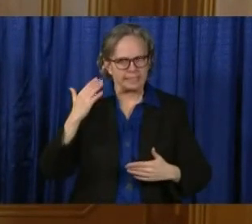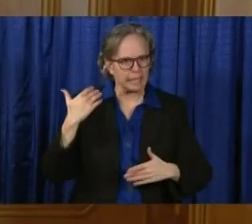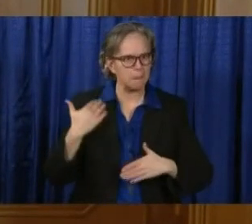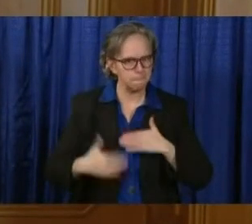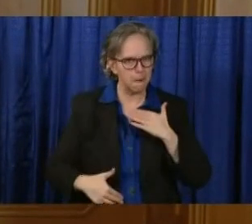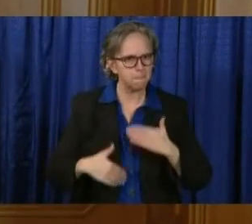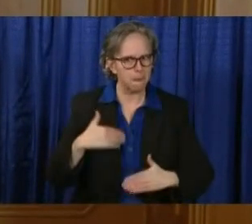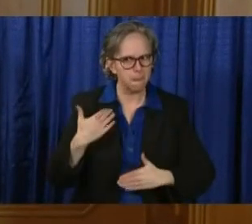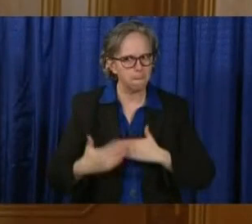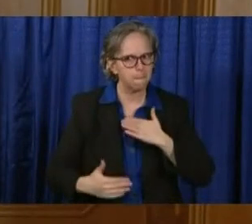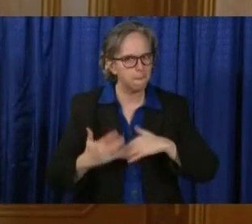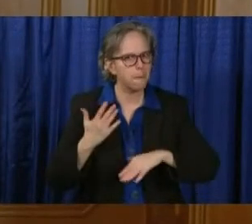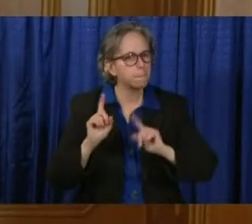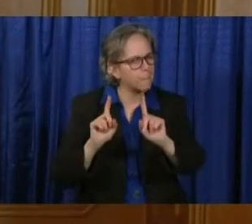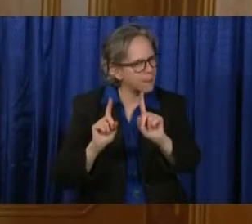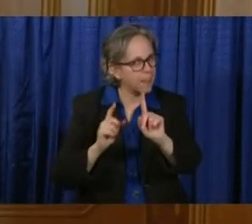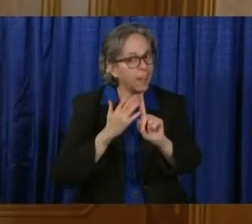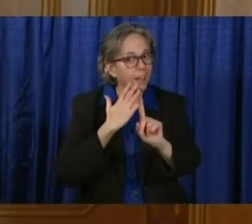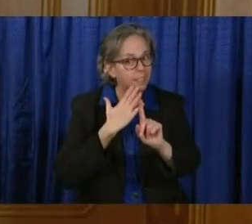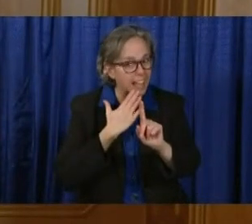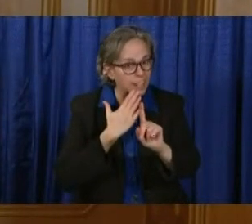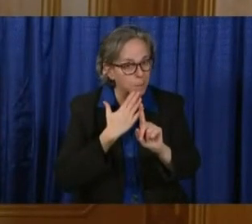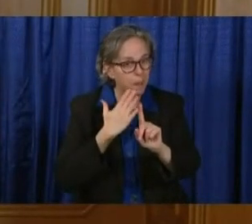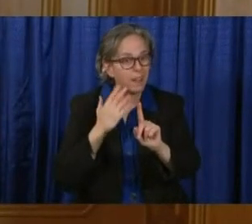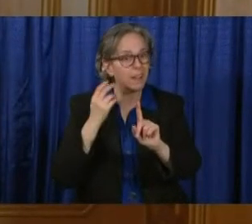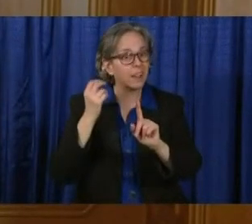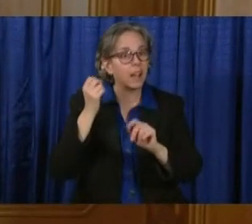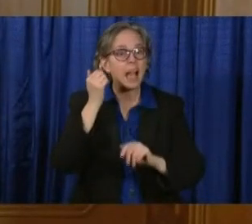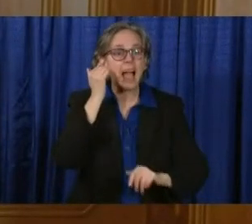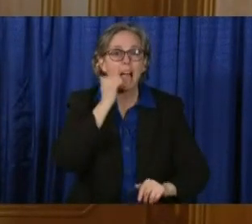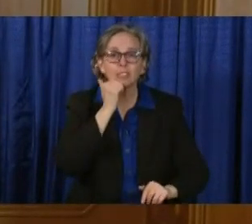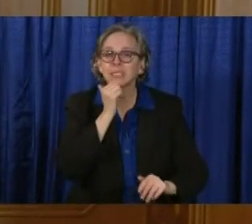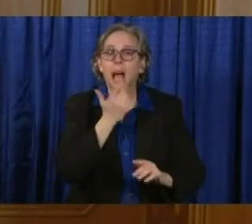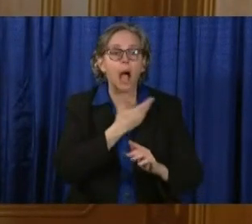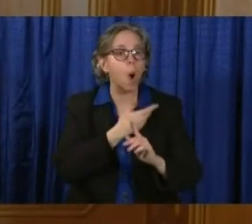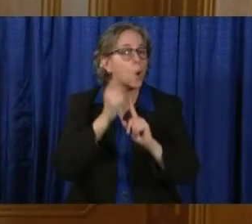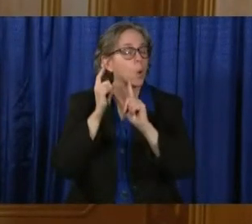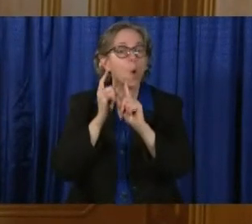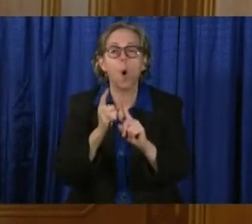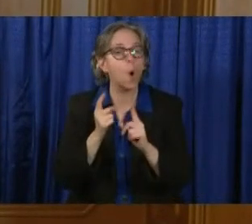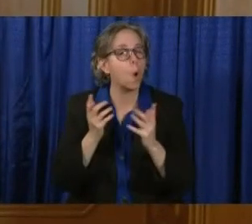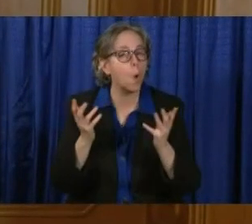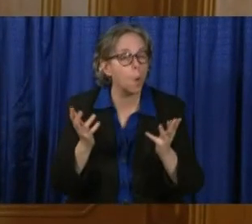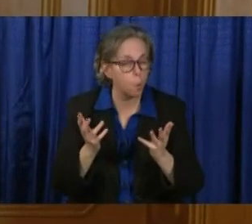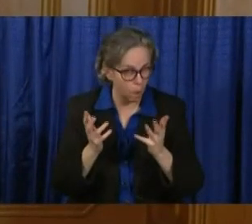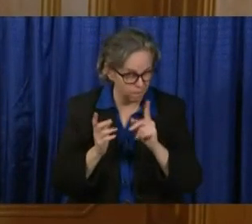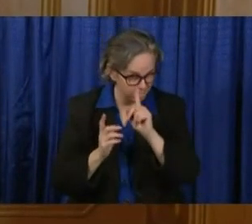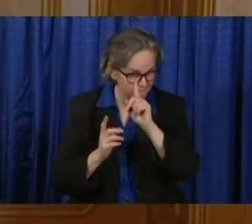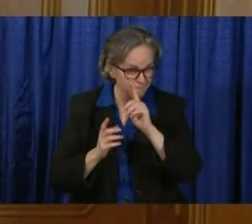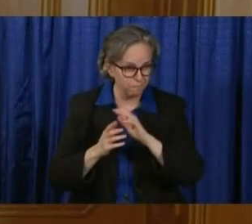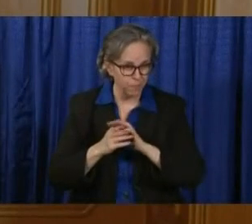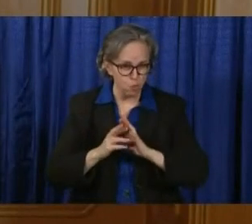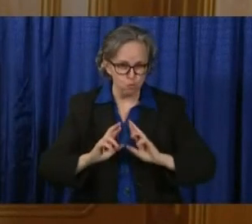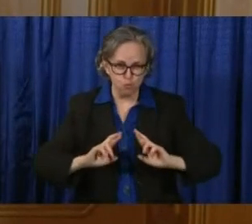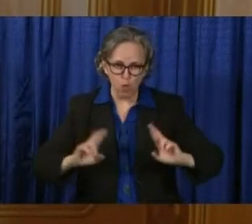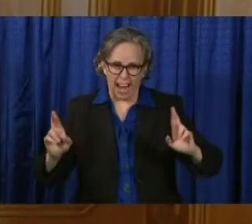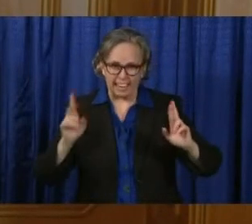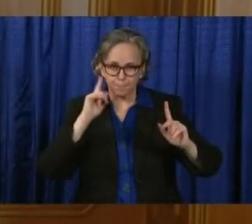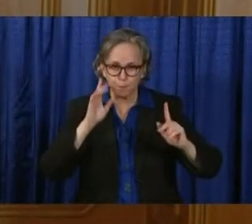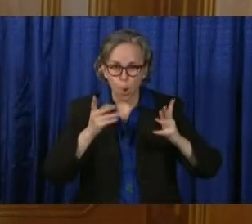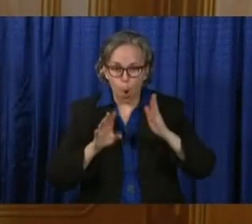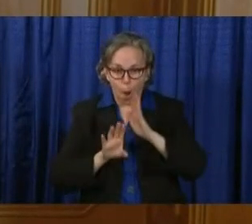all that. Our goal each day as we ramp up and get ready for the surge is to protect our